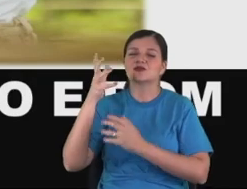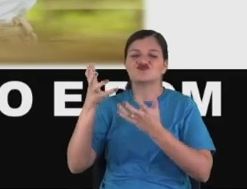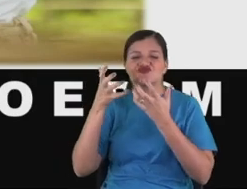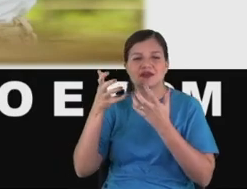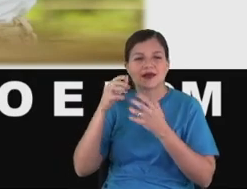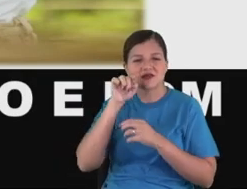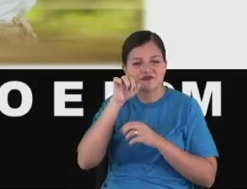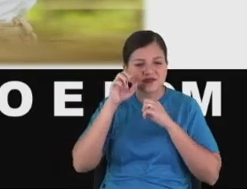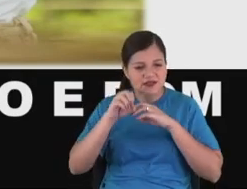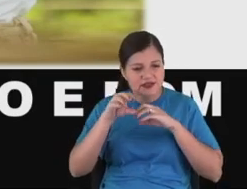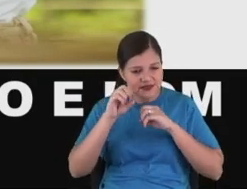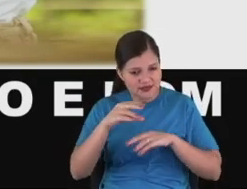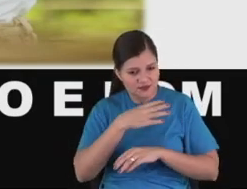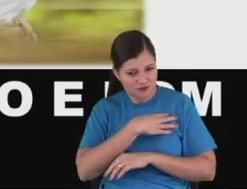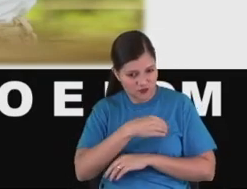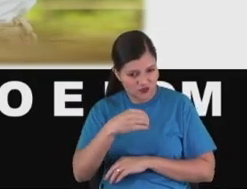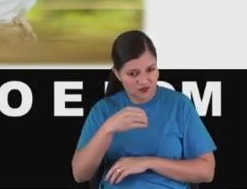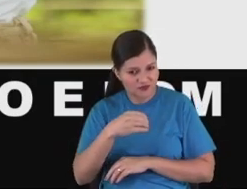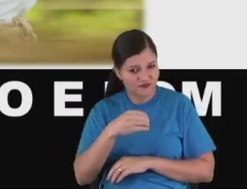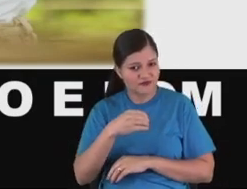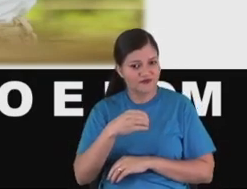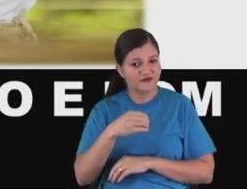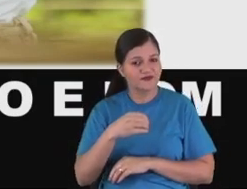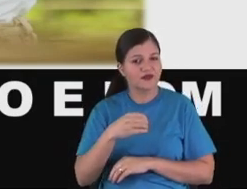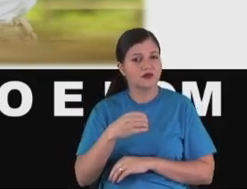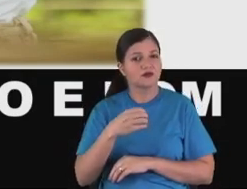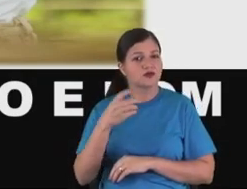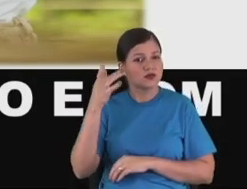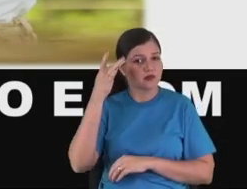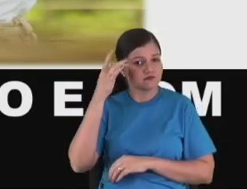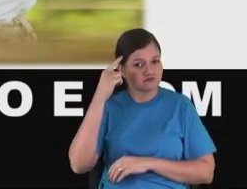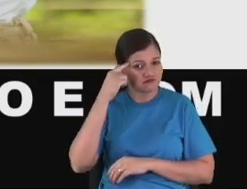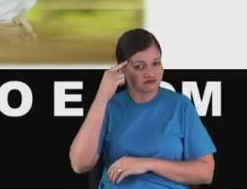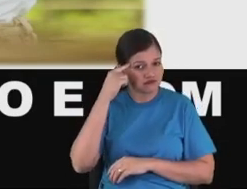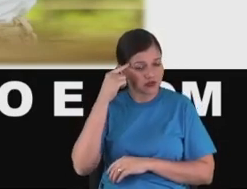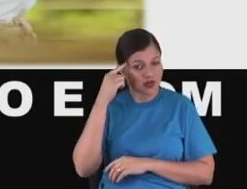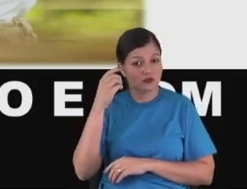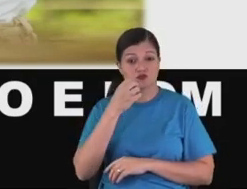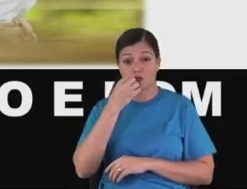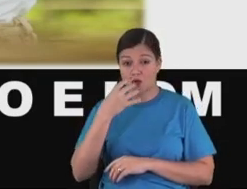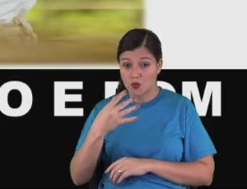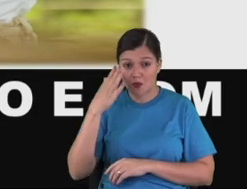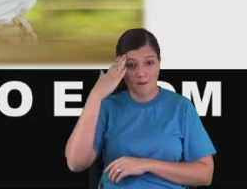God wants that you teach discernment and good sense for your kid.